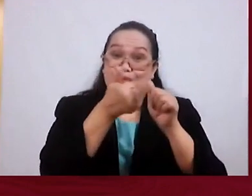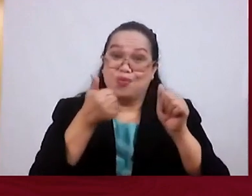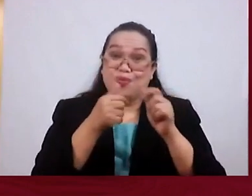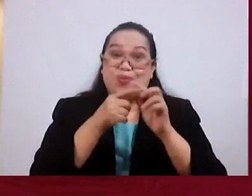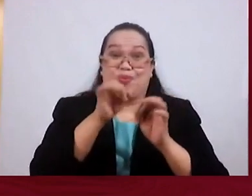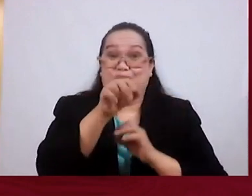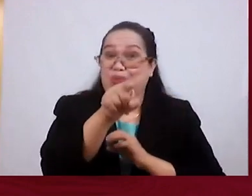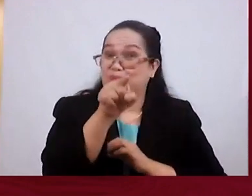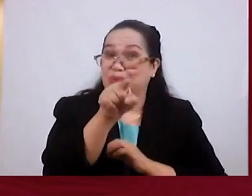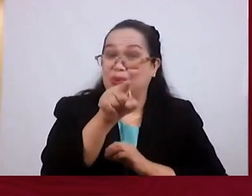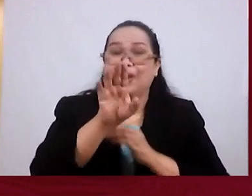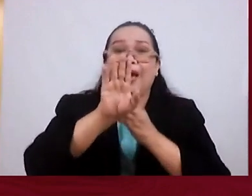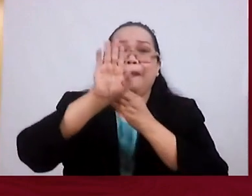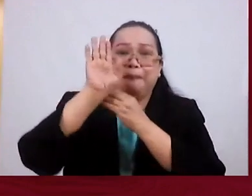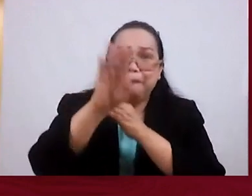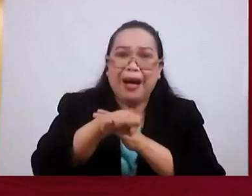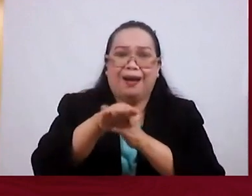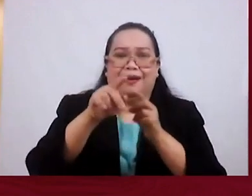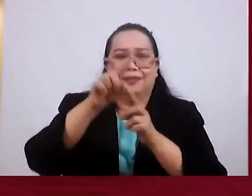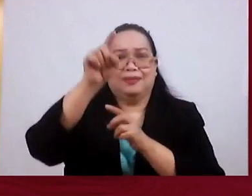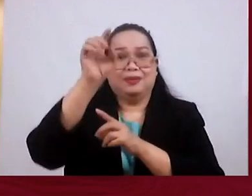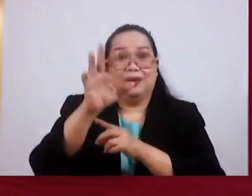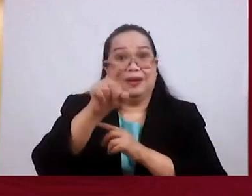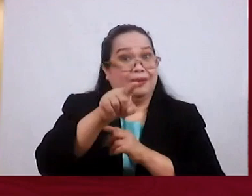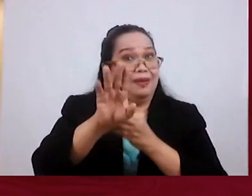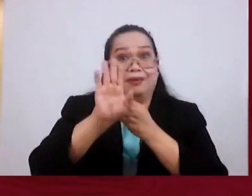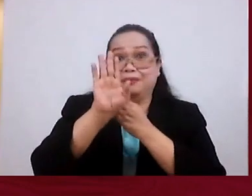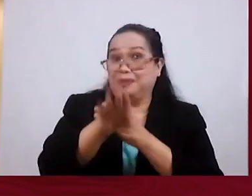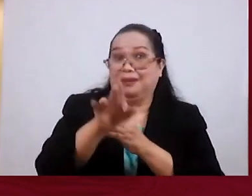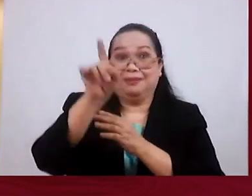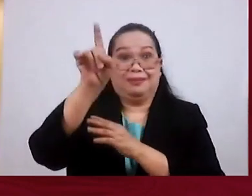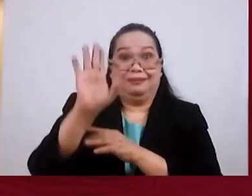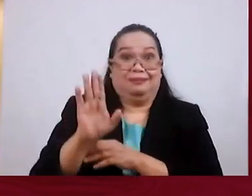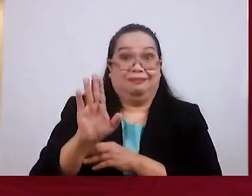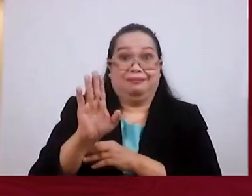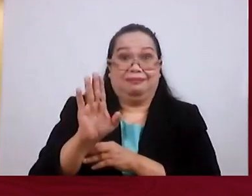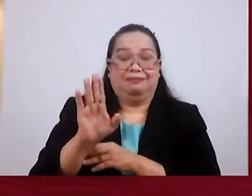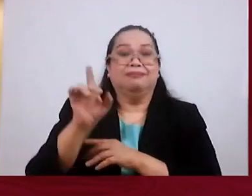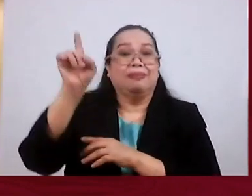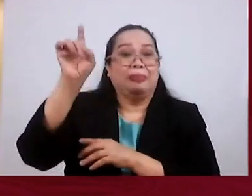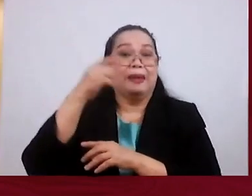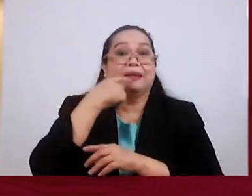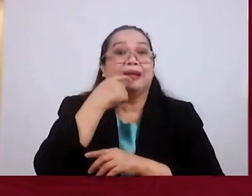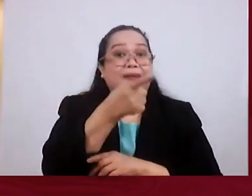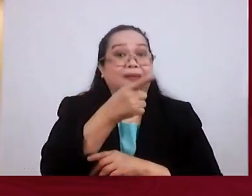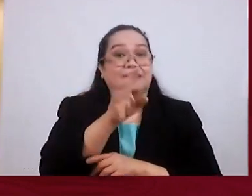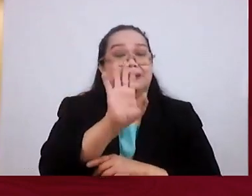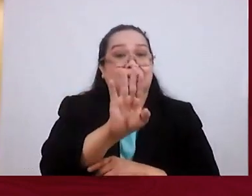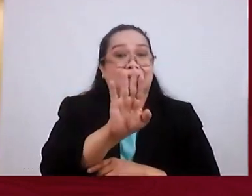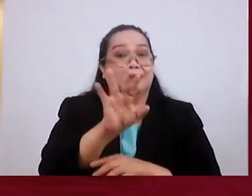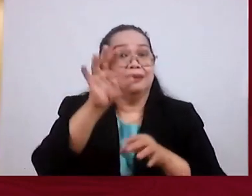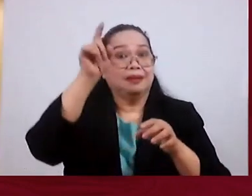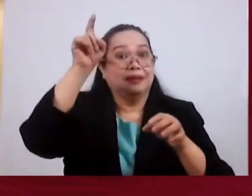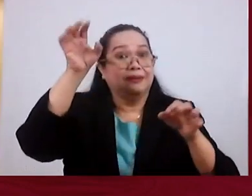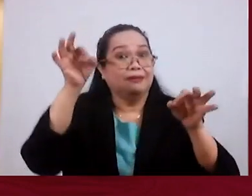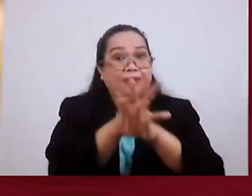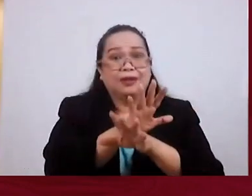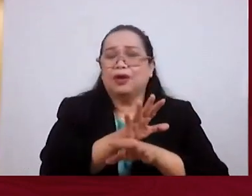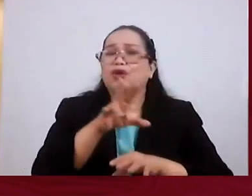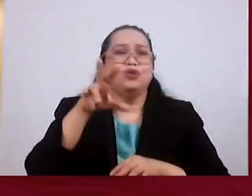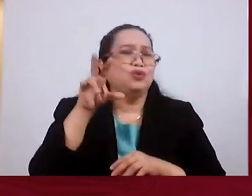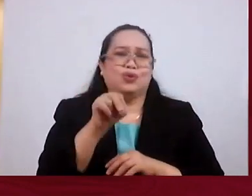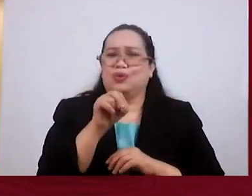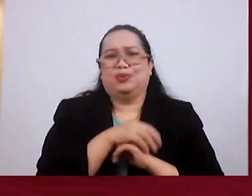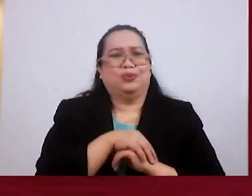Christian You go back to God If you don't go back to God God will say these things To you Vengeance is mine No